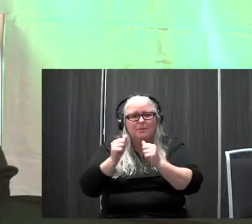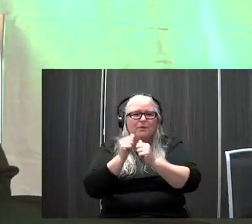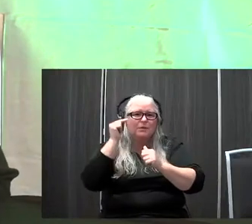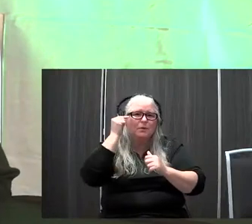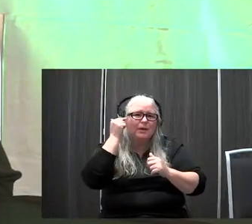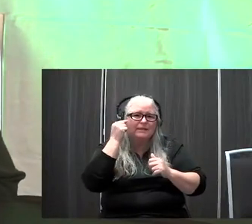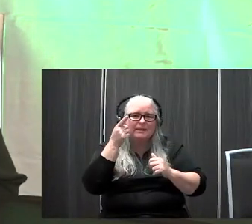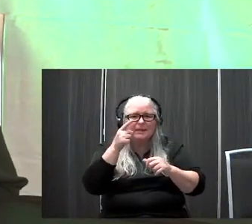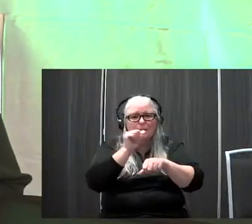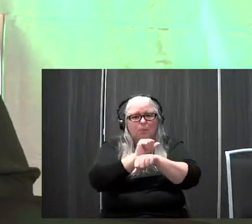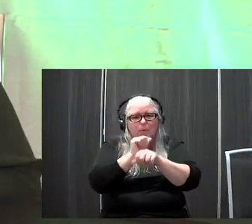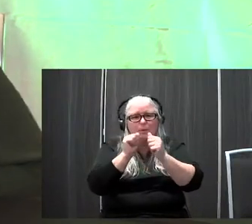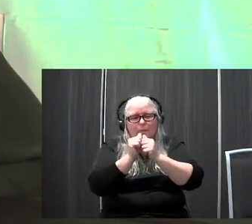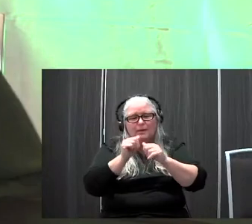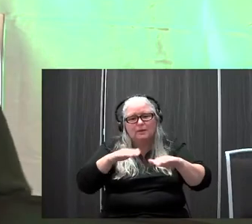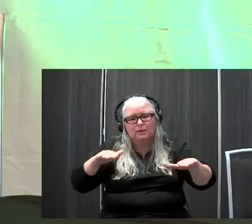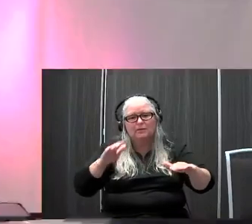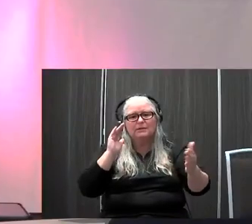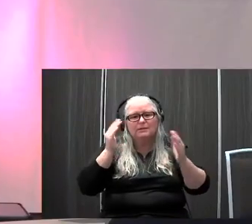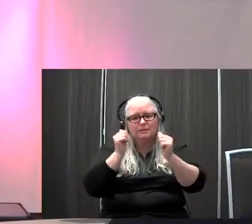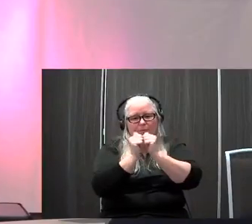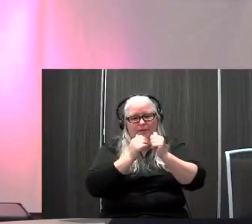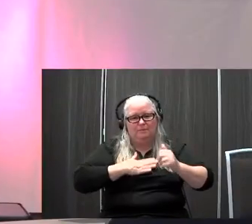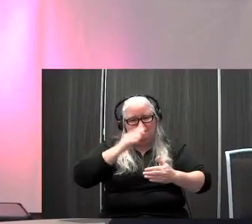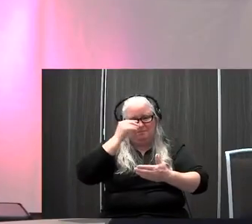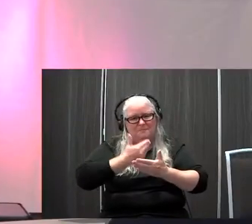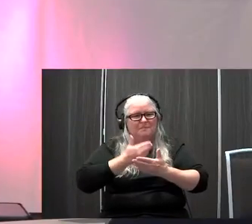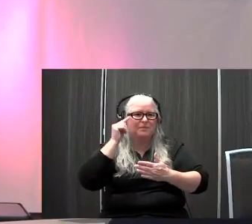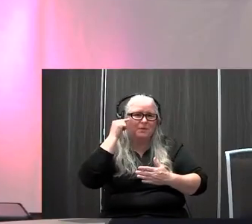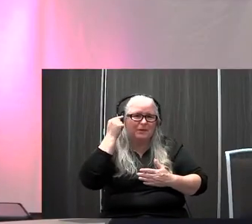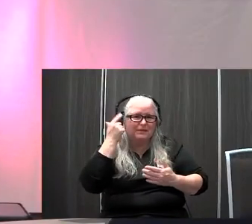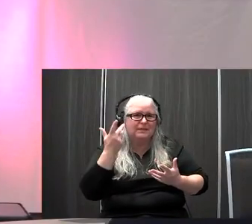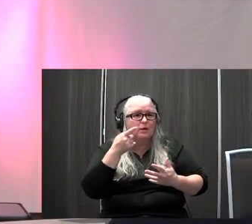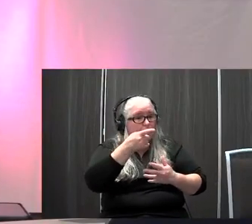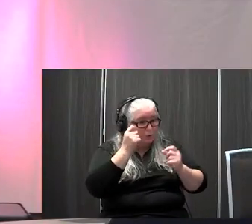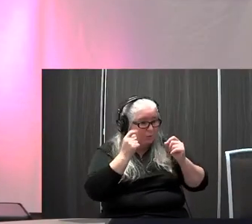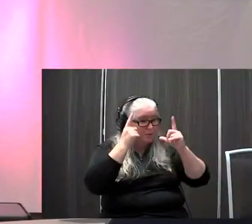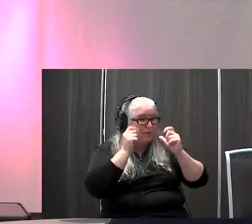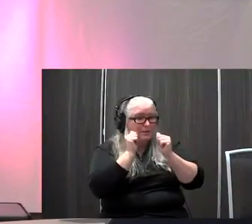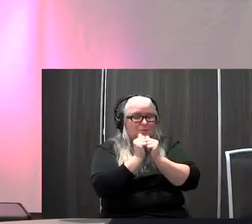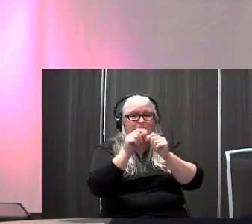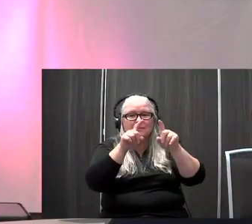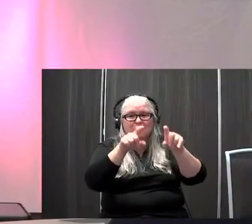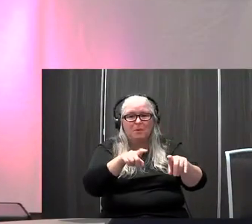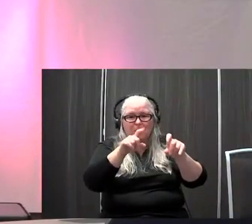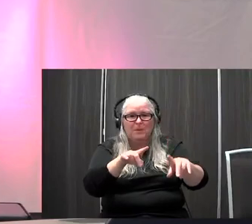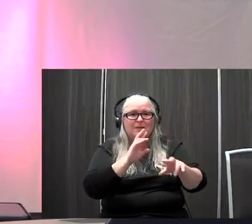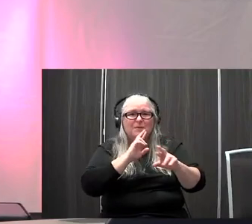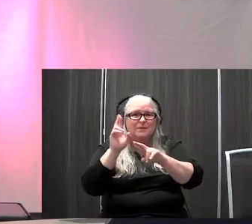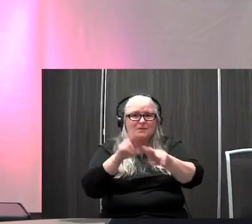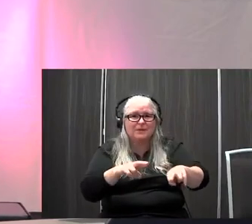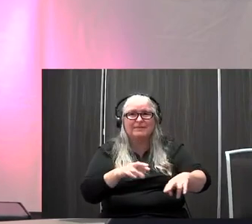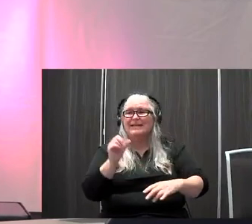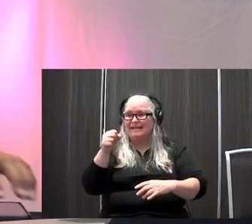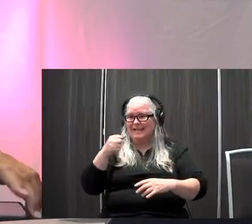similar to Grayson. So. Are you guys surprised by the polling results? Yes. In terms of when? And I'm, I'm